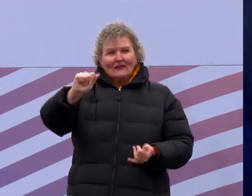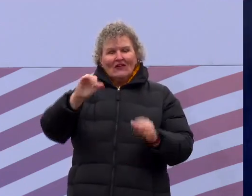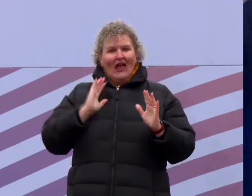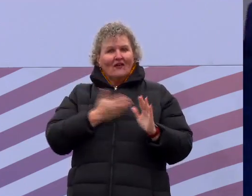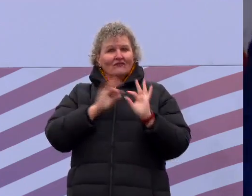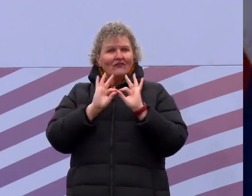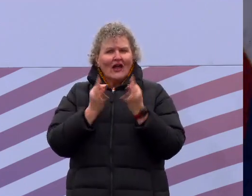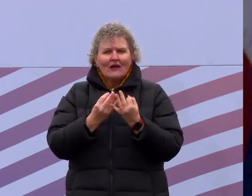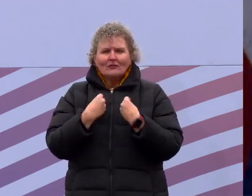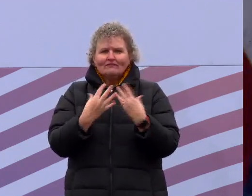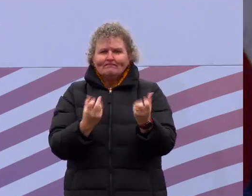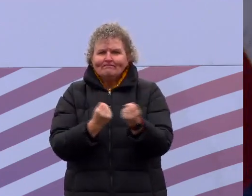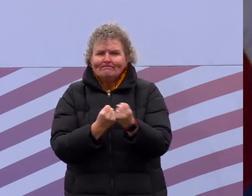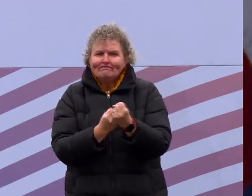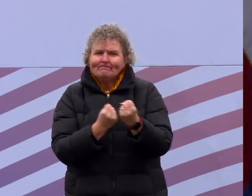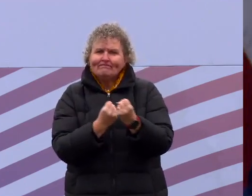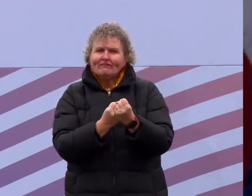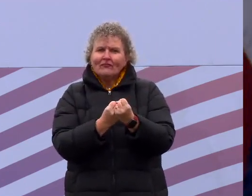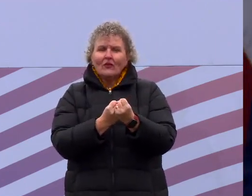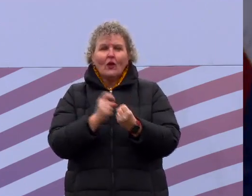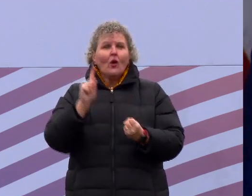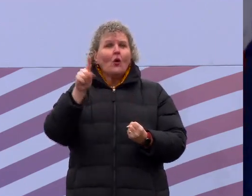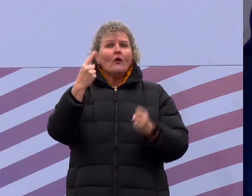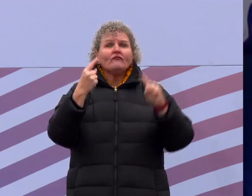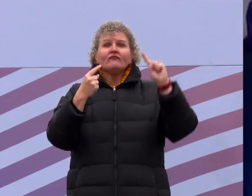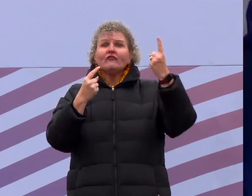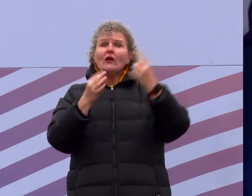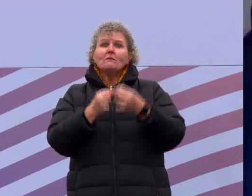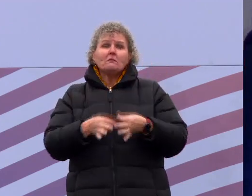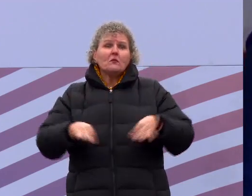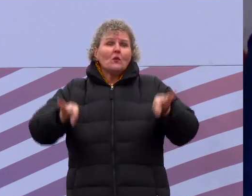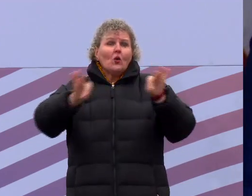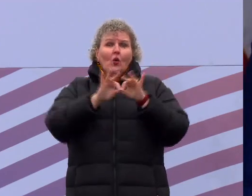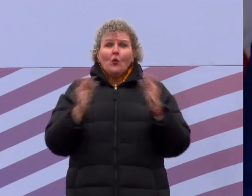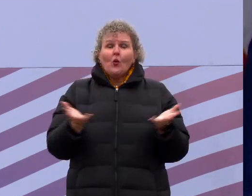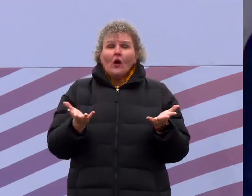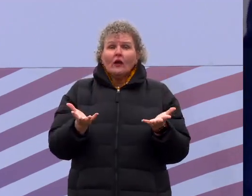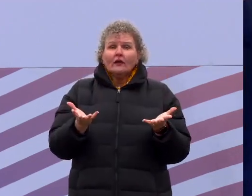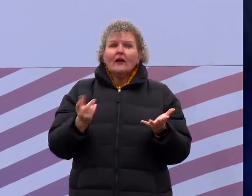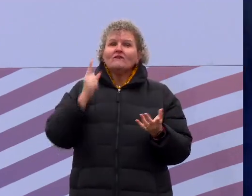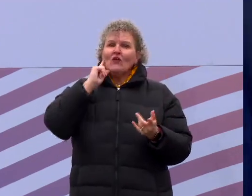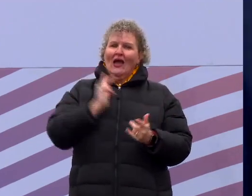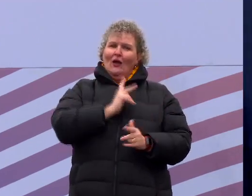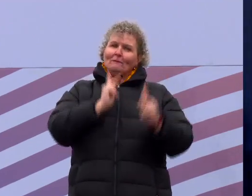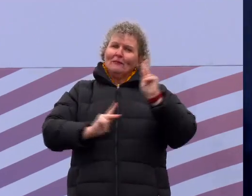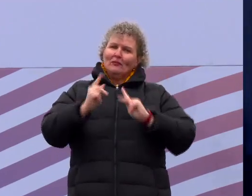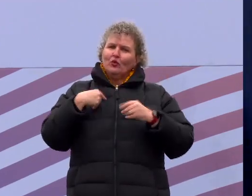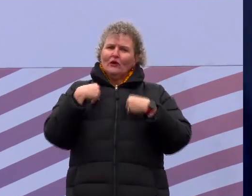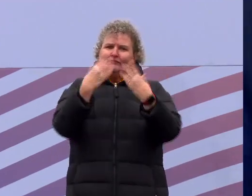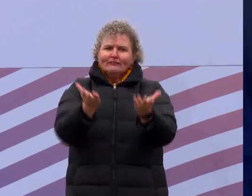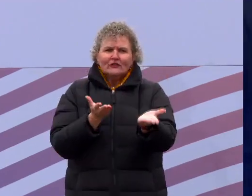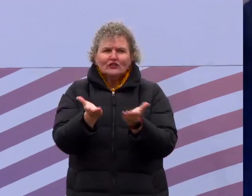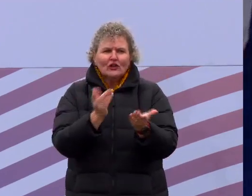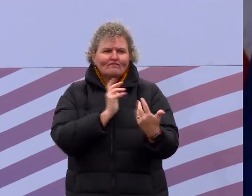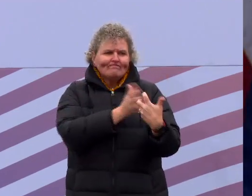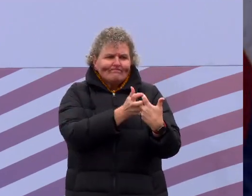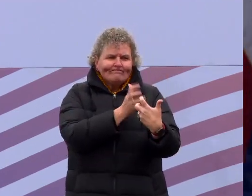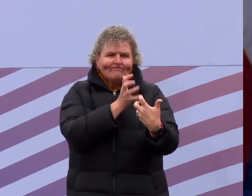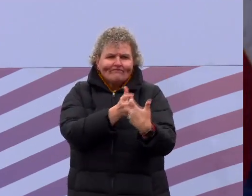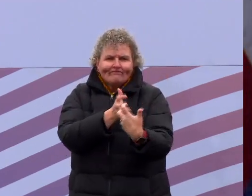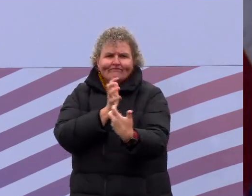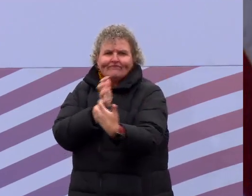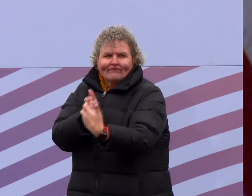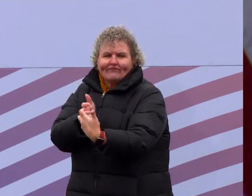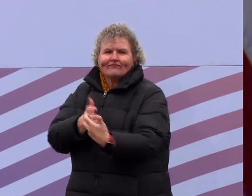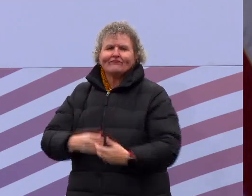The only victories that matter are those achieved on behalf of the people we serve. In the weeks and months leading